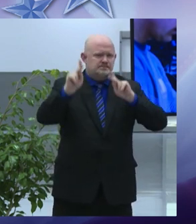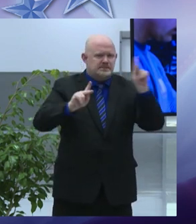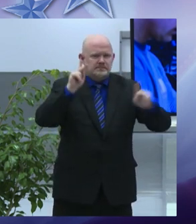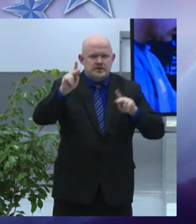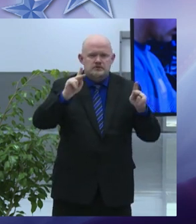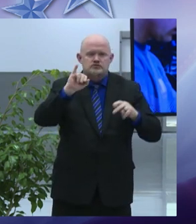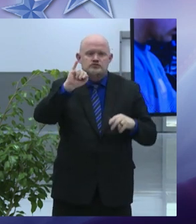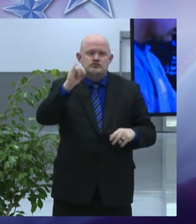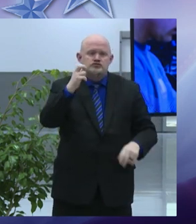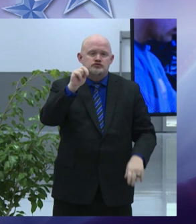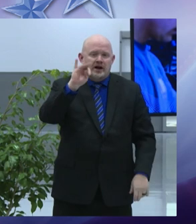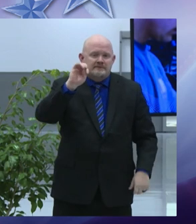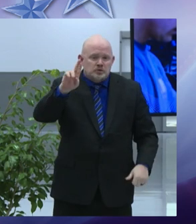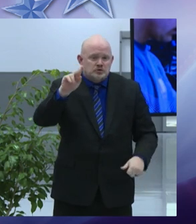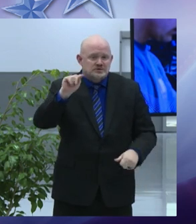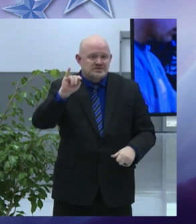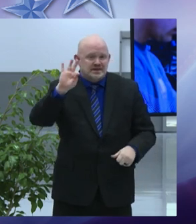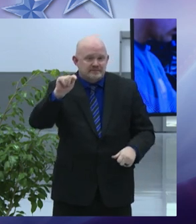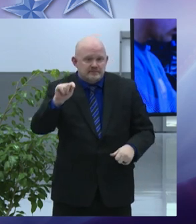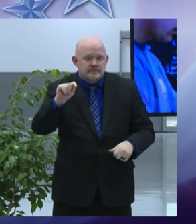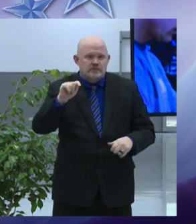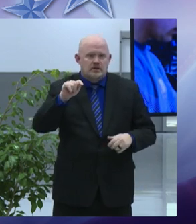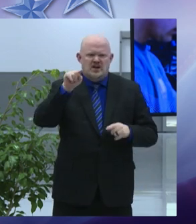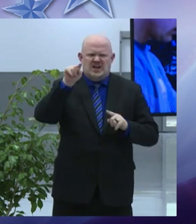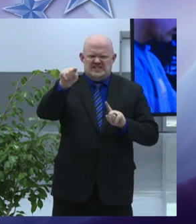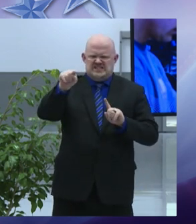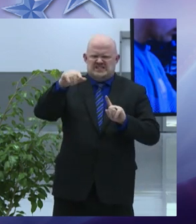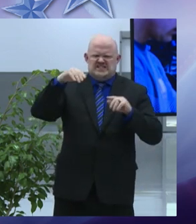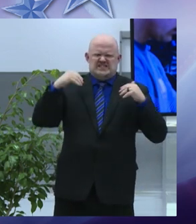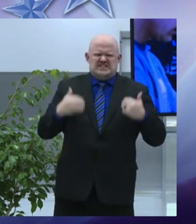partnership that is at the core of syracuse search